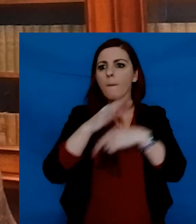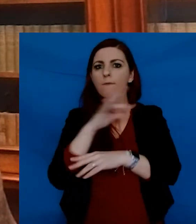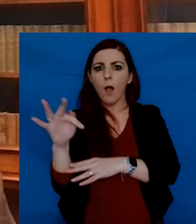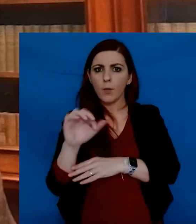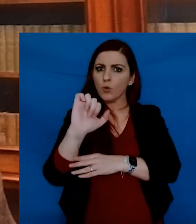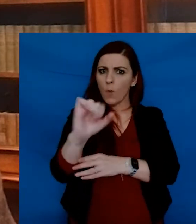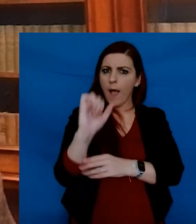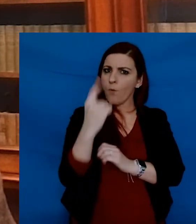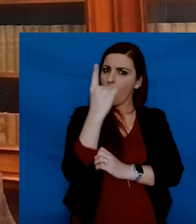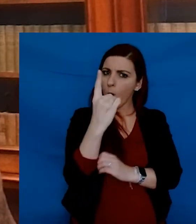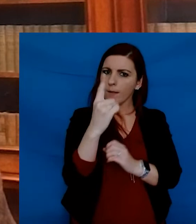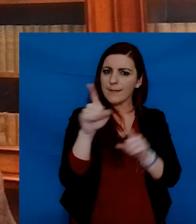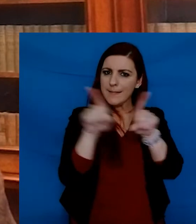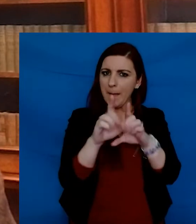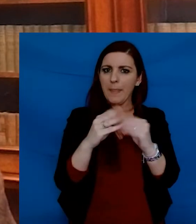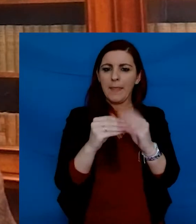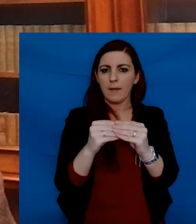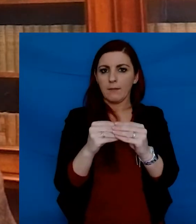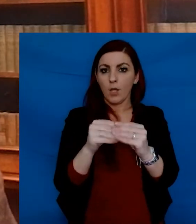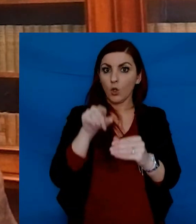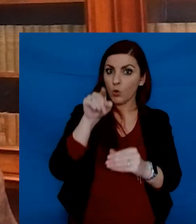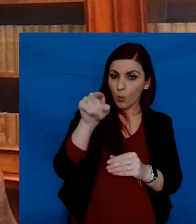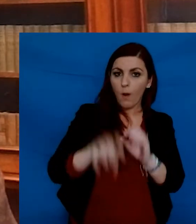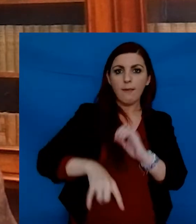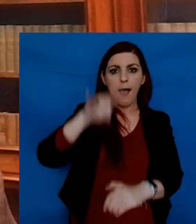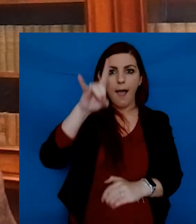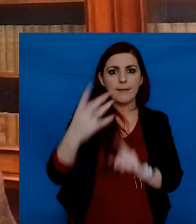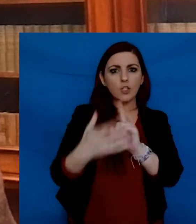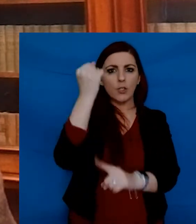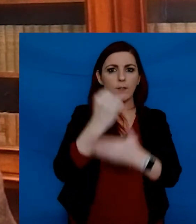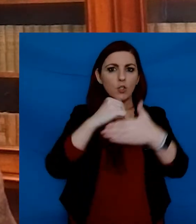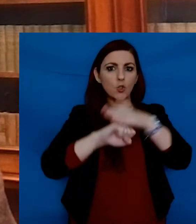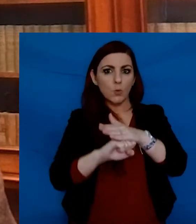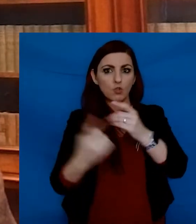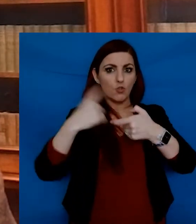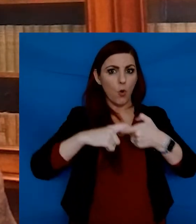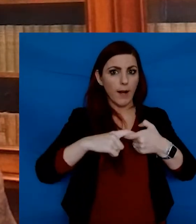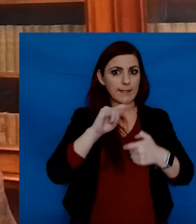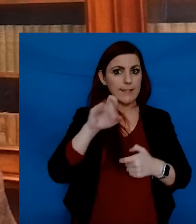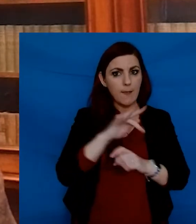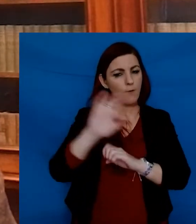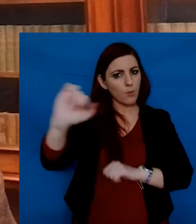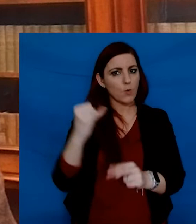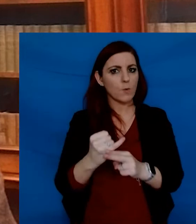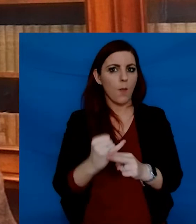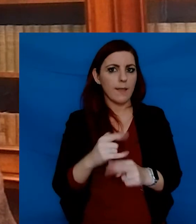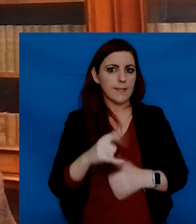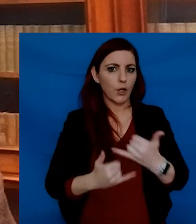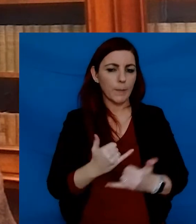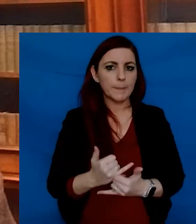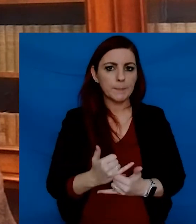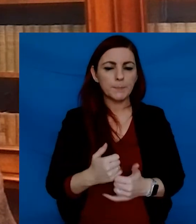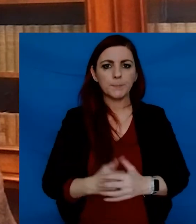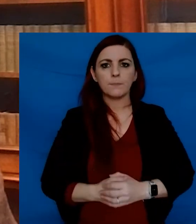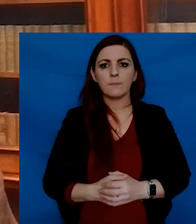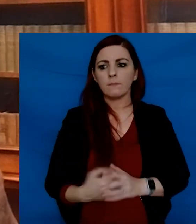our Exhibitioners come from, you share a singular distinction. You are the highest achieving students coming to Trinity from your schools this year.